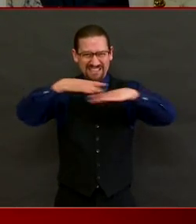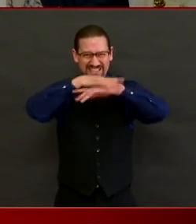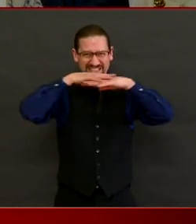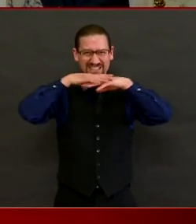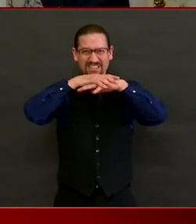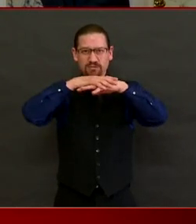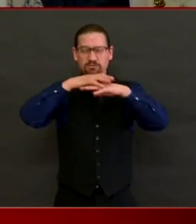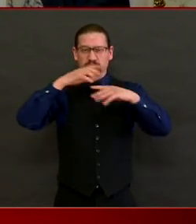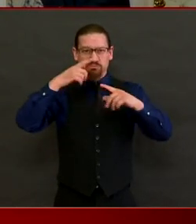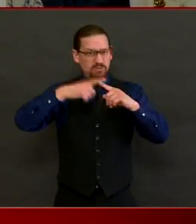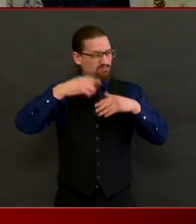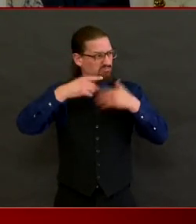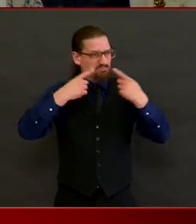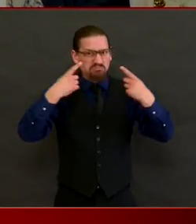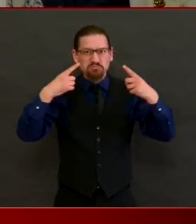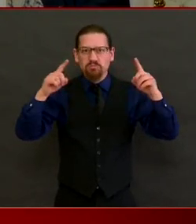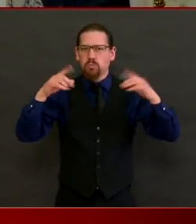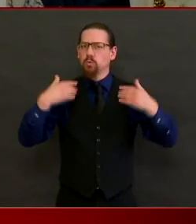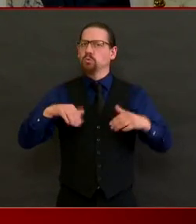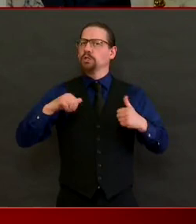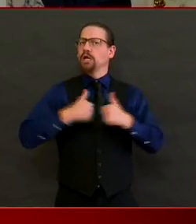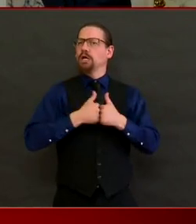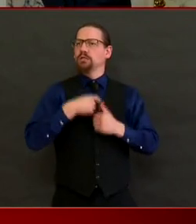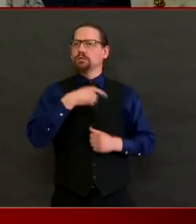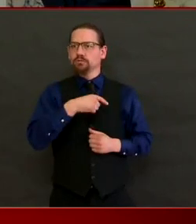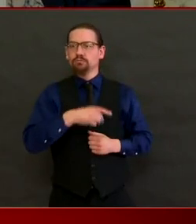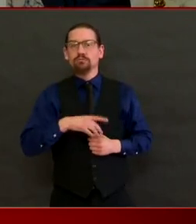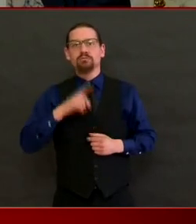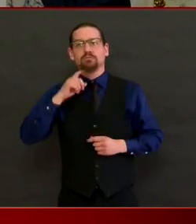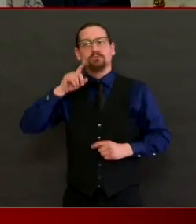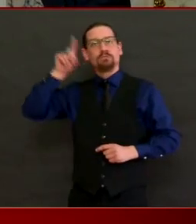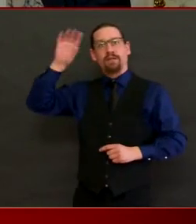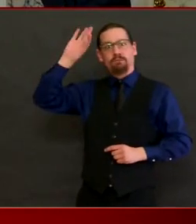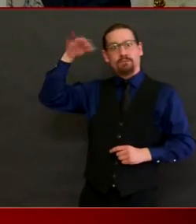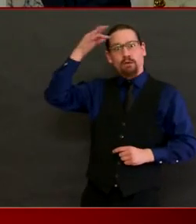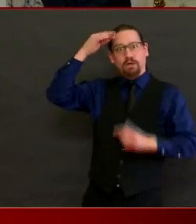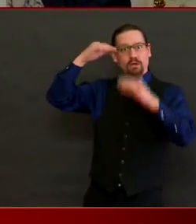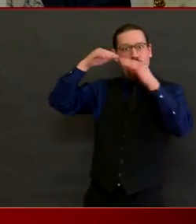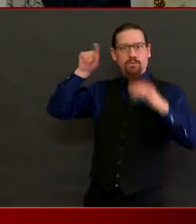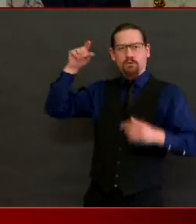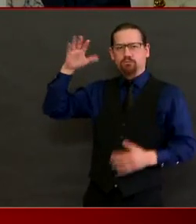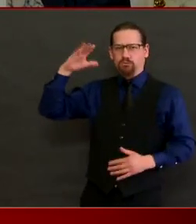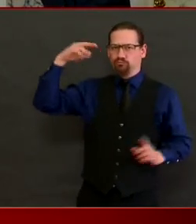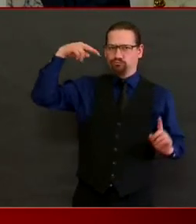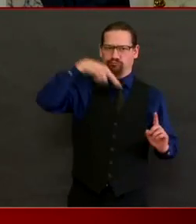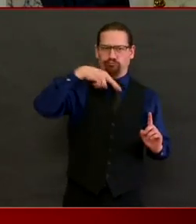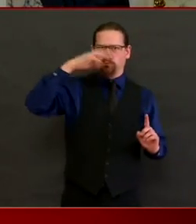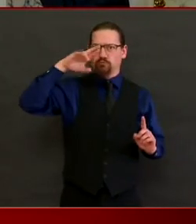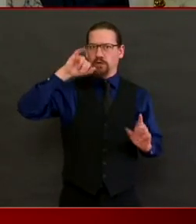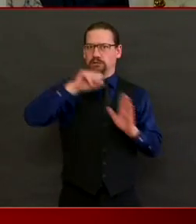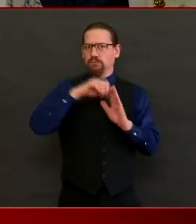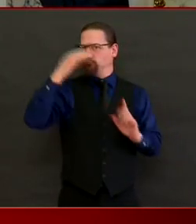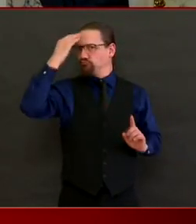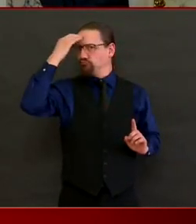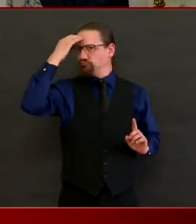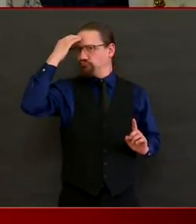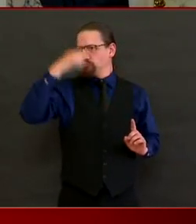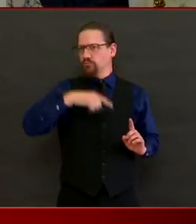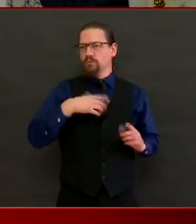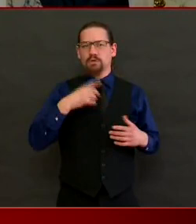Island is where we need to be. And we're all going to continue to be on the front lines in